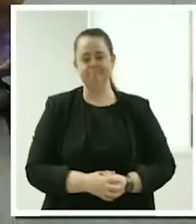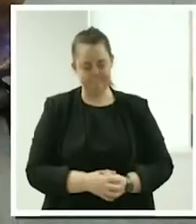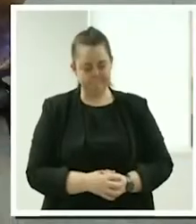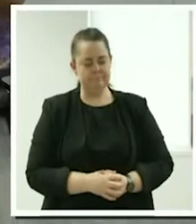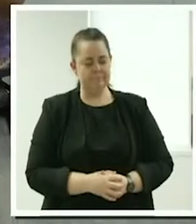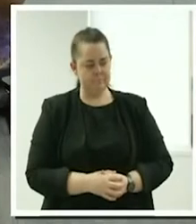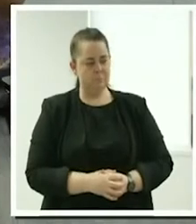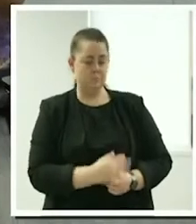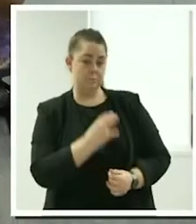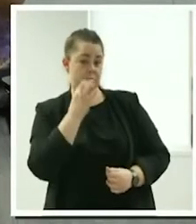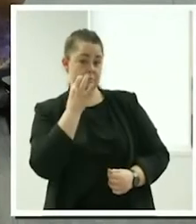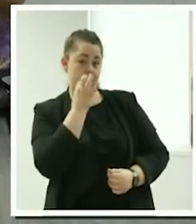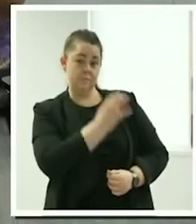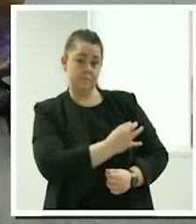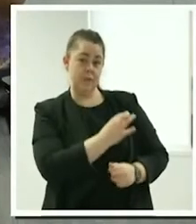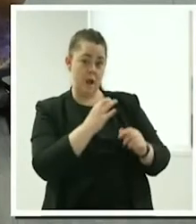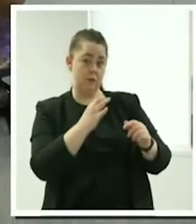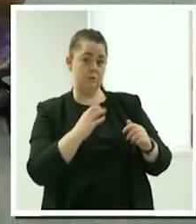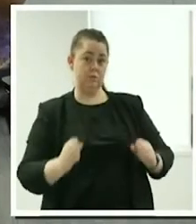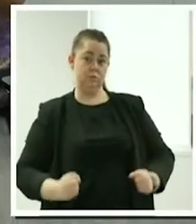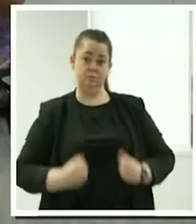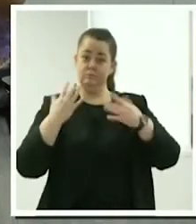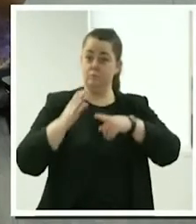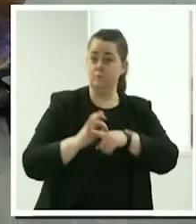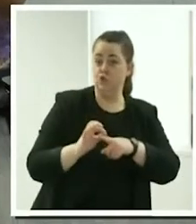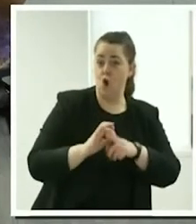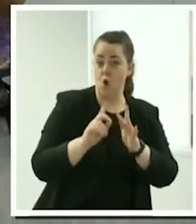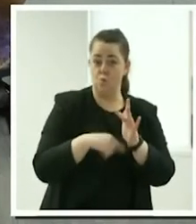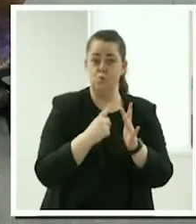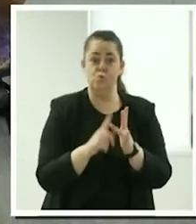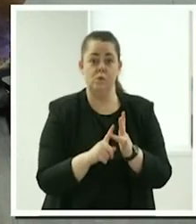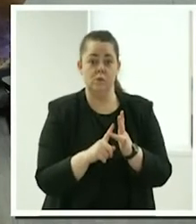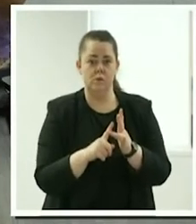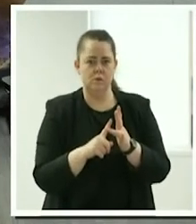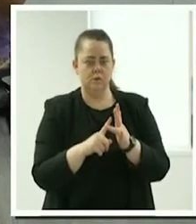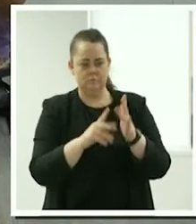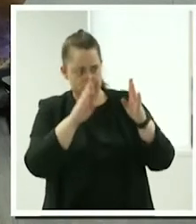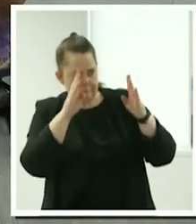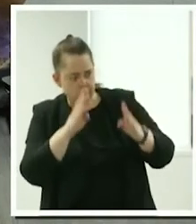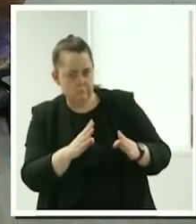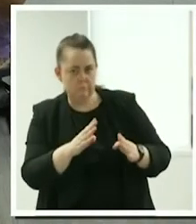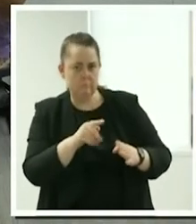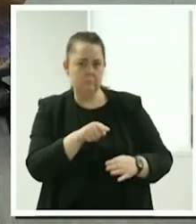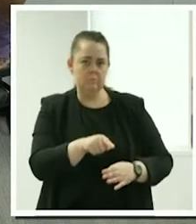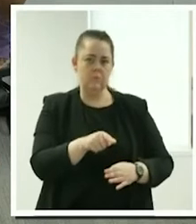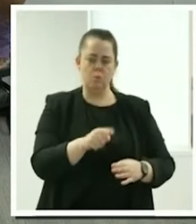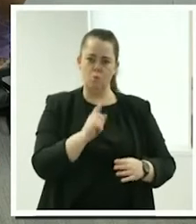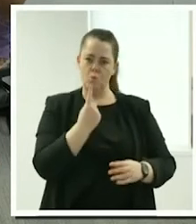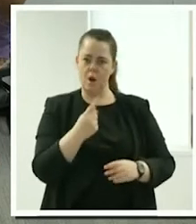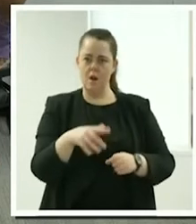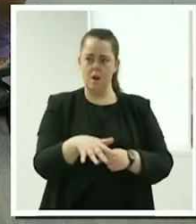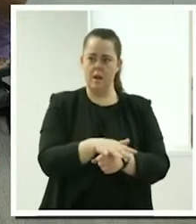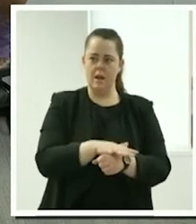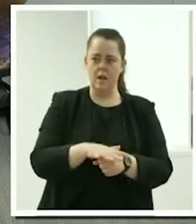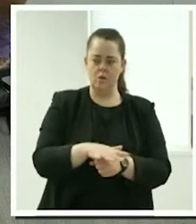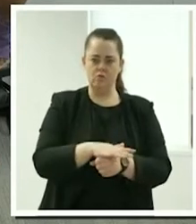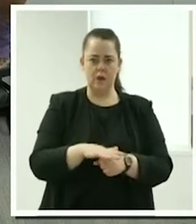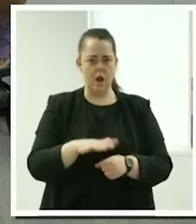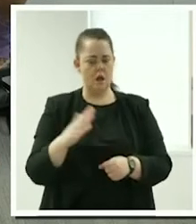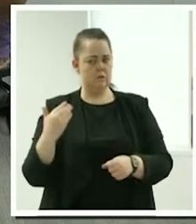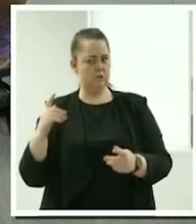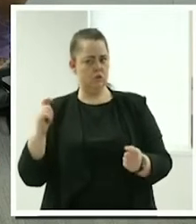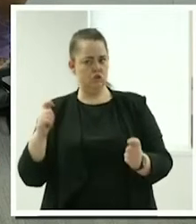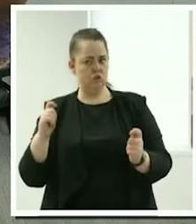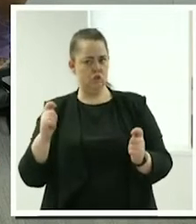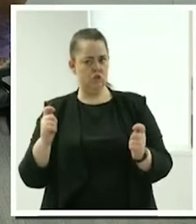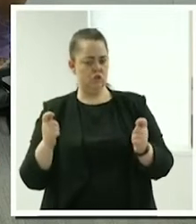Jo, you focus on dementia. I do, yes. So and that's an area that is changing isn't it in